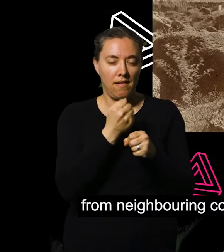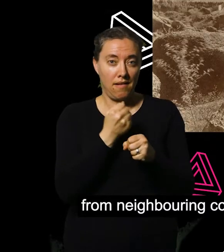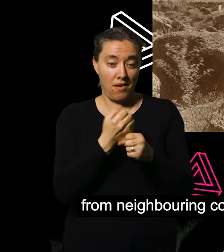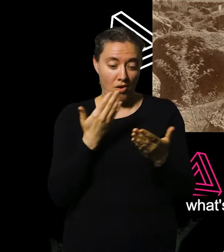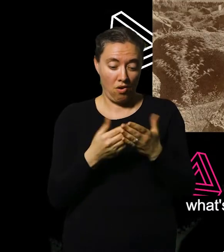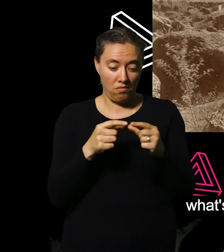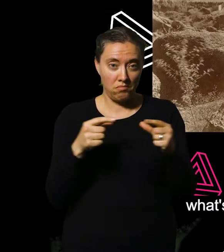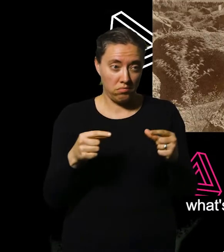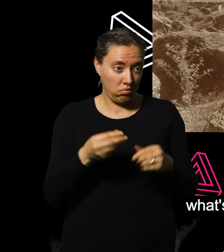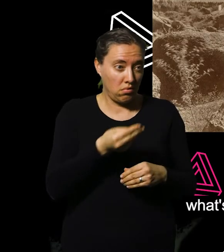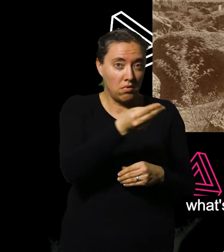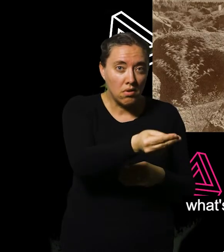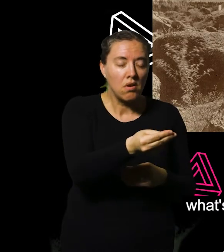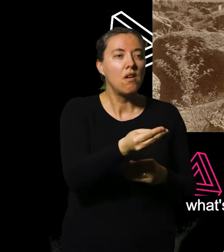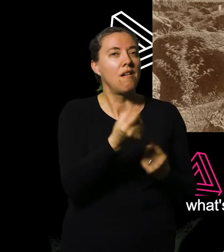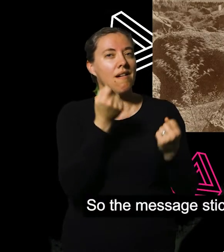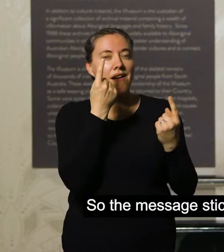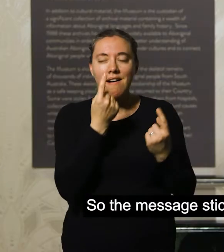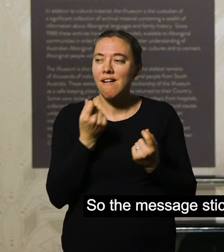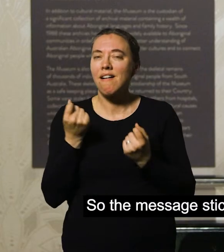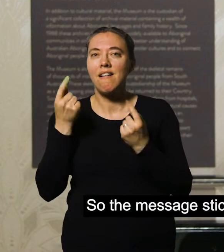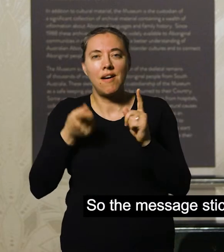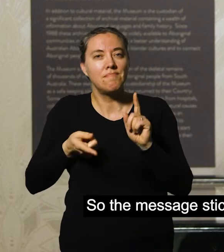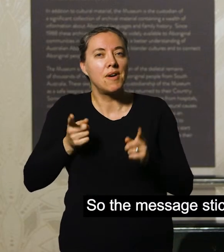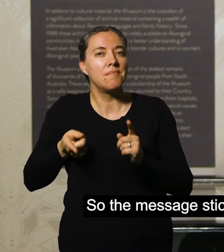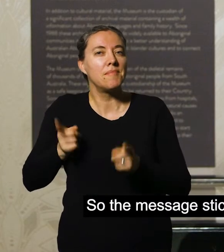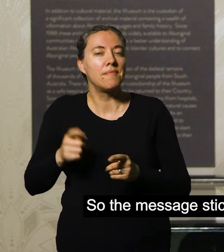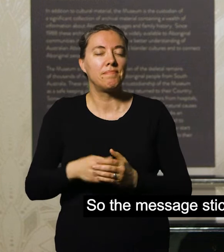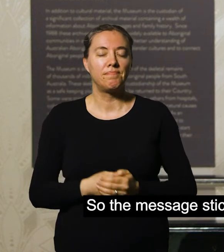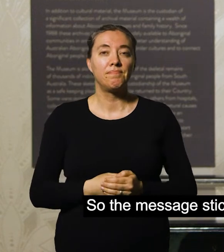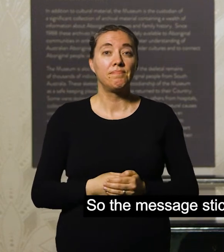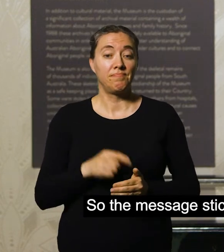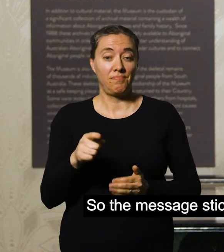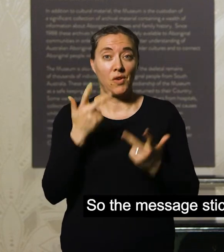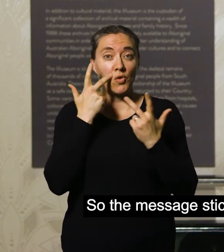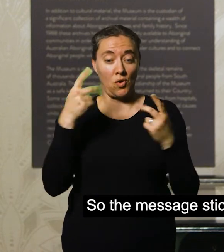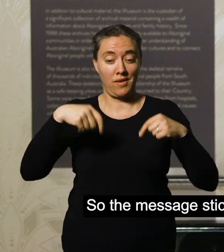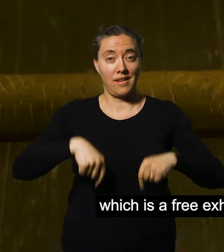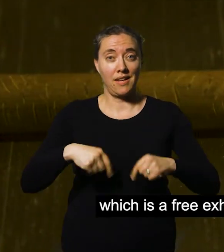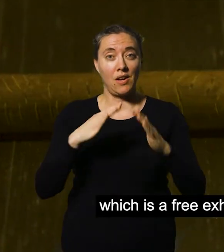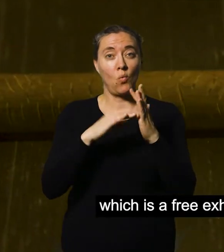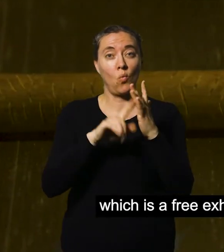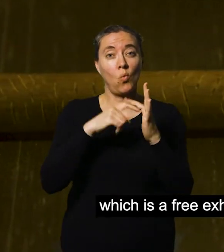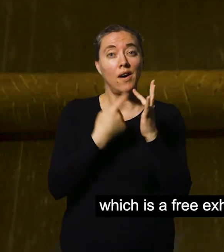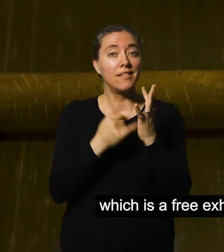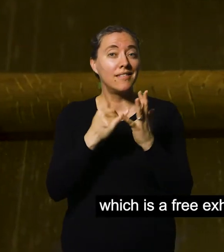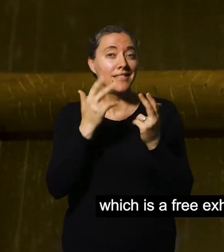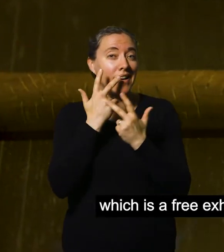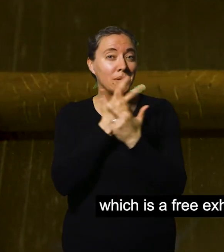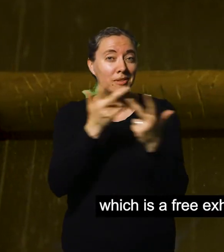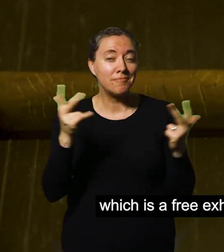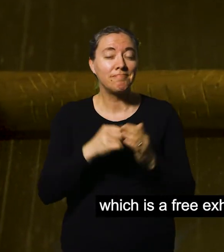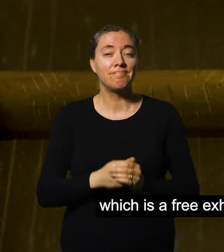the area, what's happening within the landscape. So the message stick is currently on display in the Wonders Exhibition which is a free exhibition